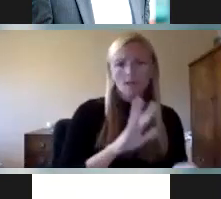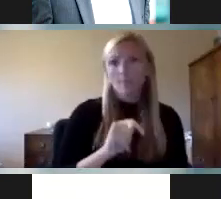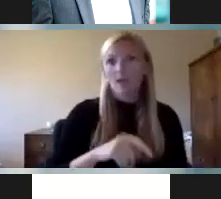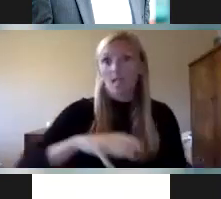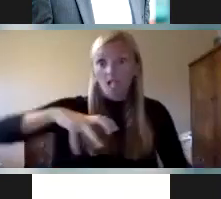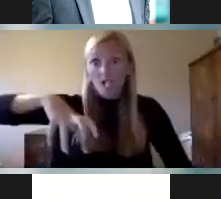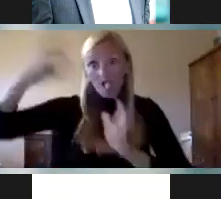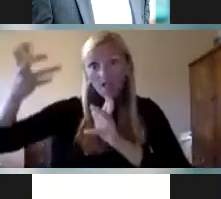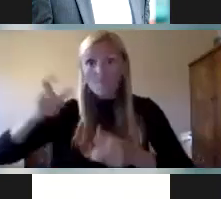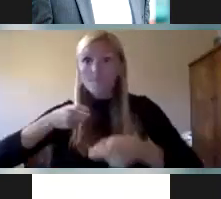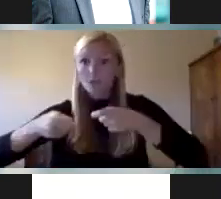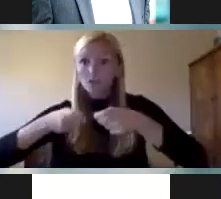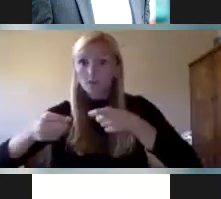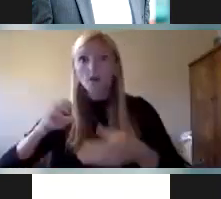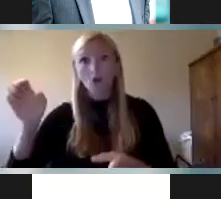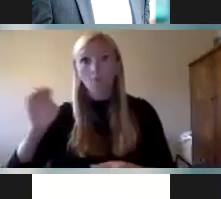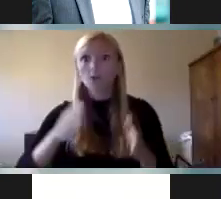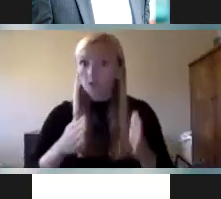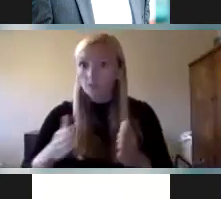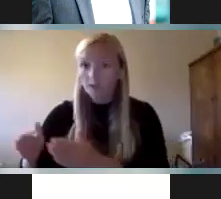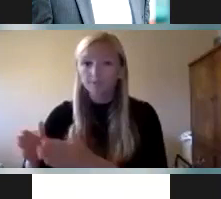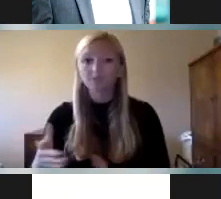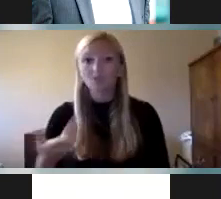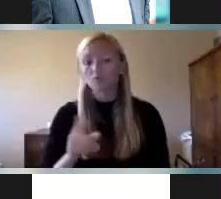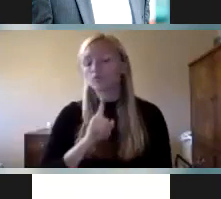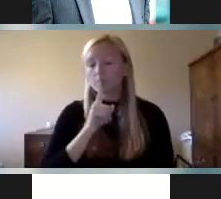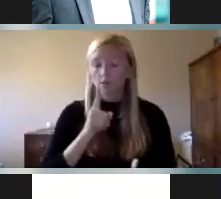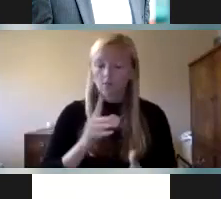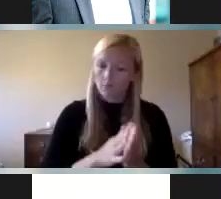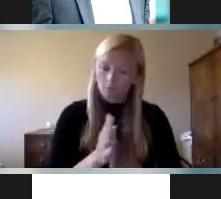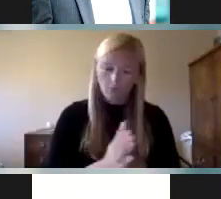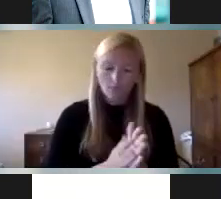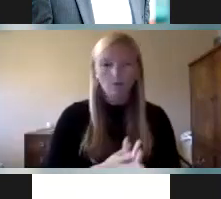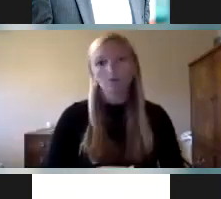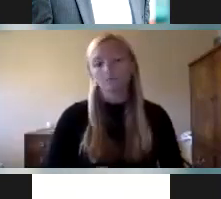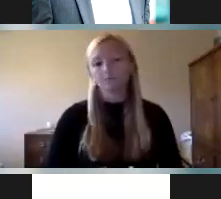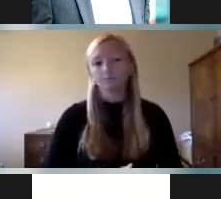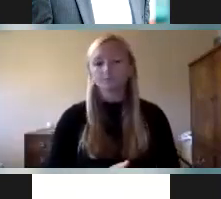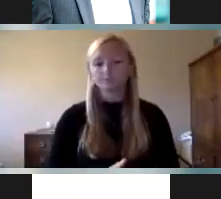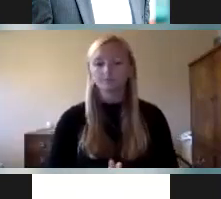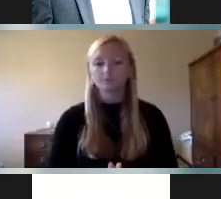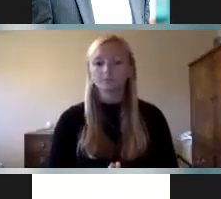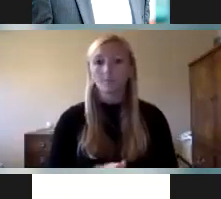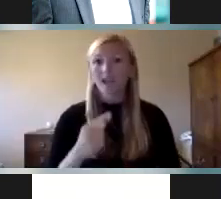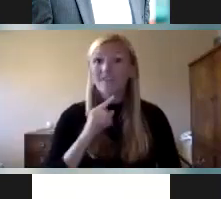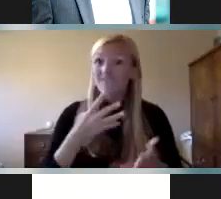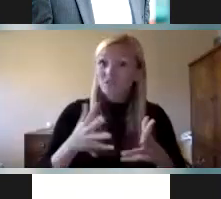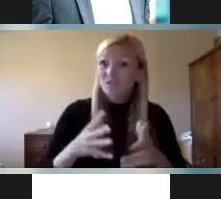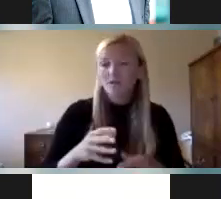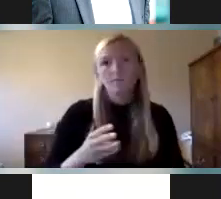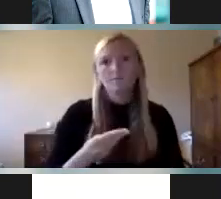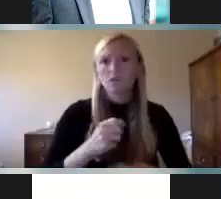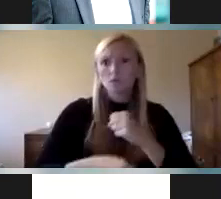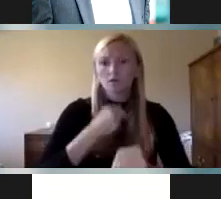management and emergency preparedness it's a great passion of mine i actually have completed several years of doing